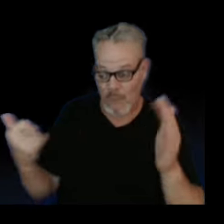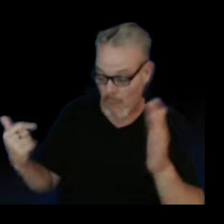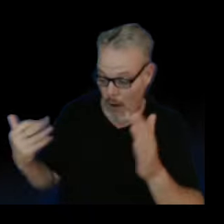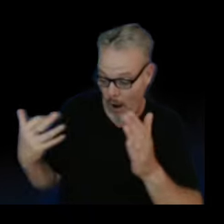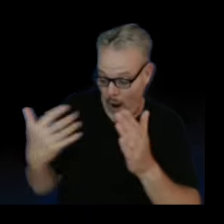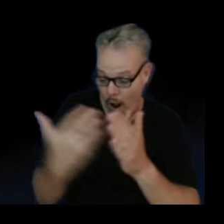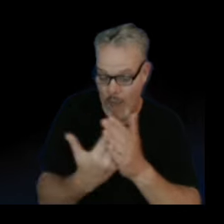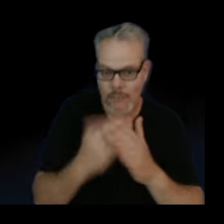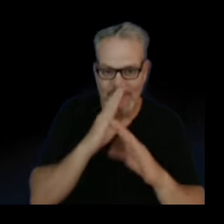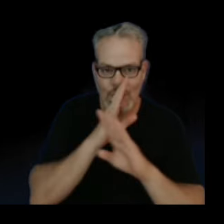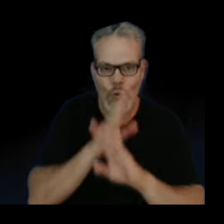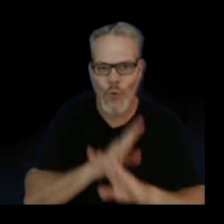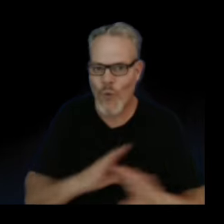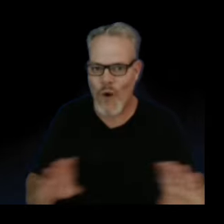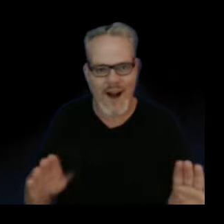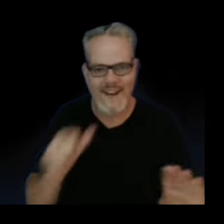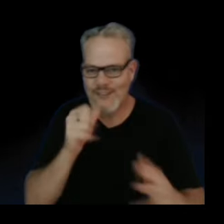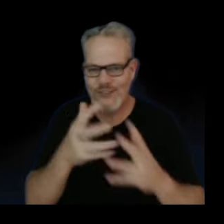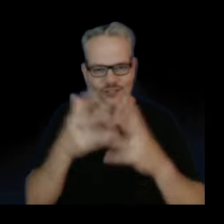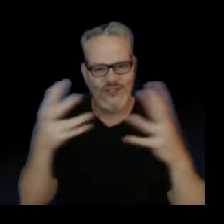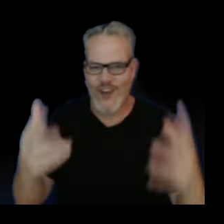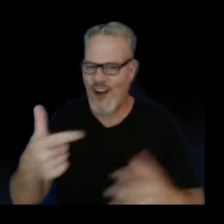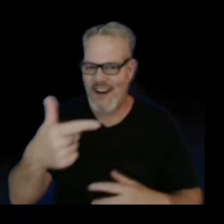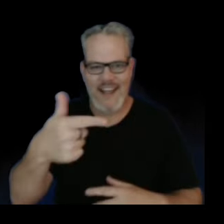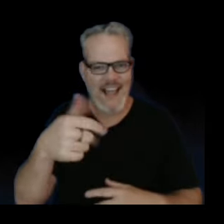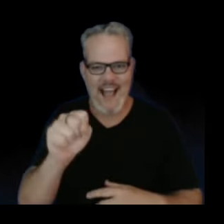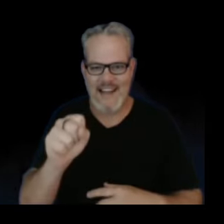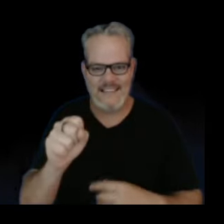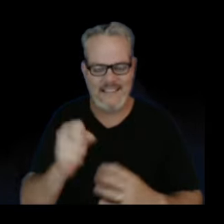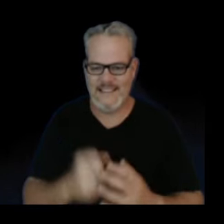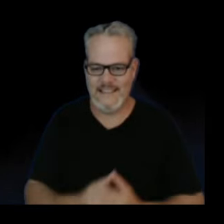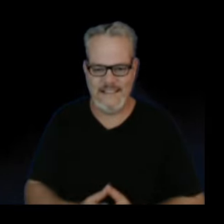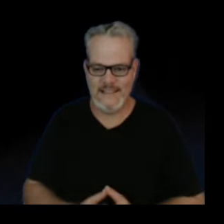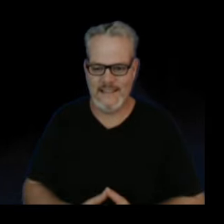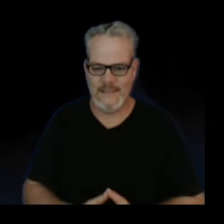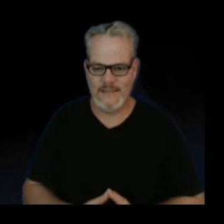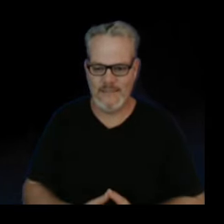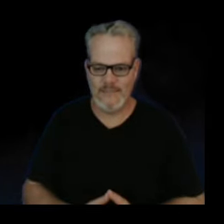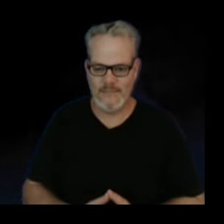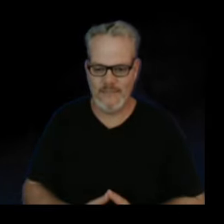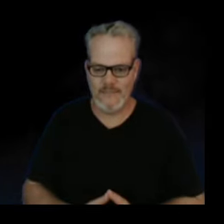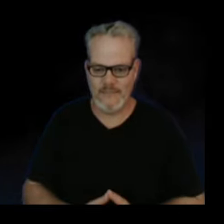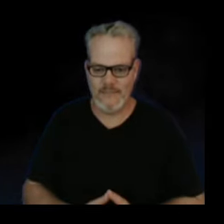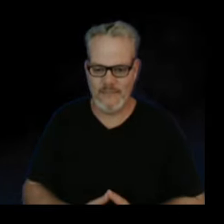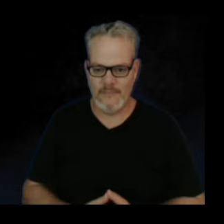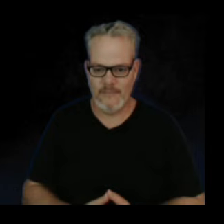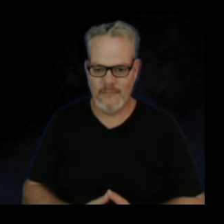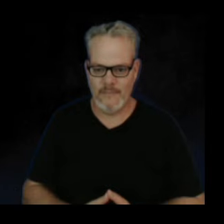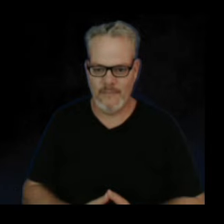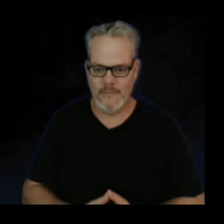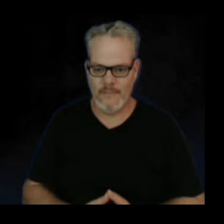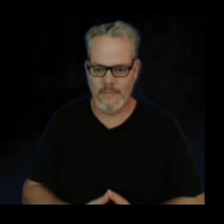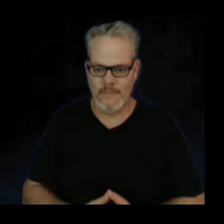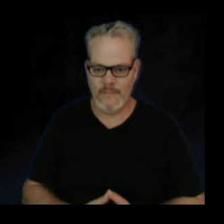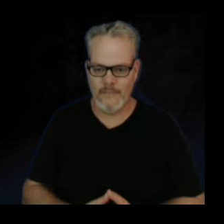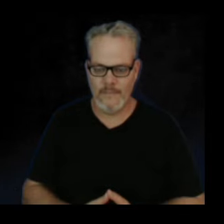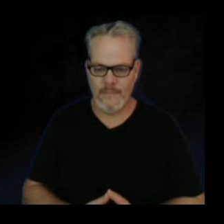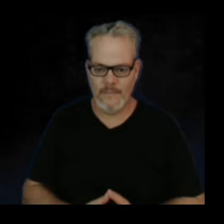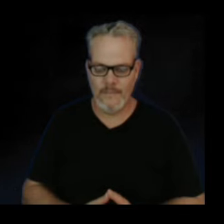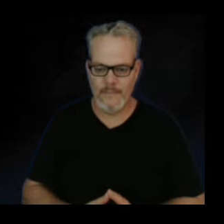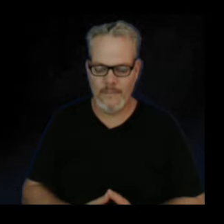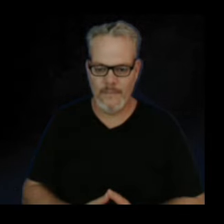and how little gas is coming out at present here now. Oh, it just moved its way back there. All right. So